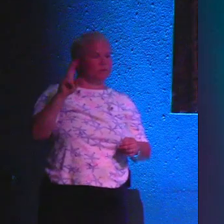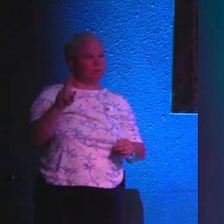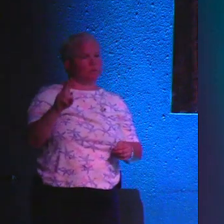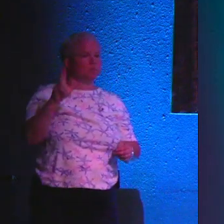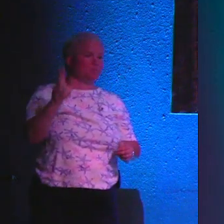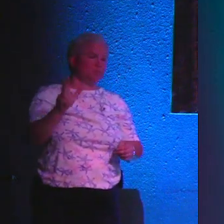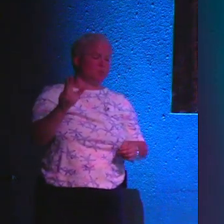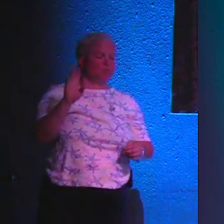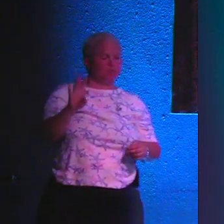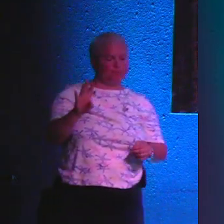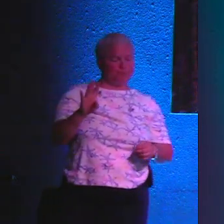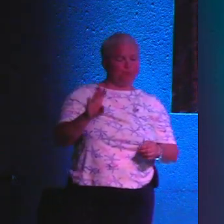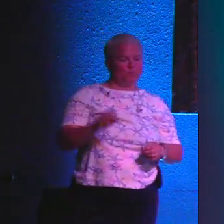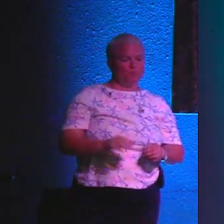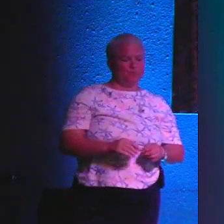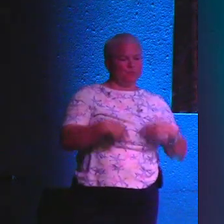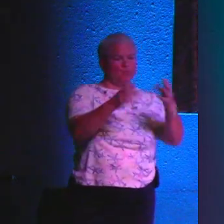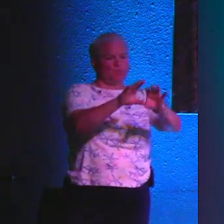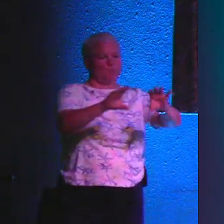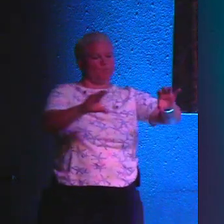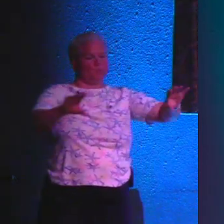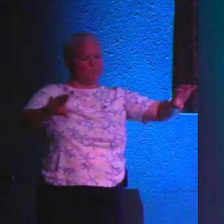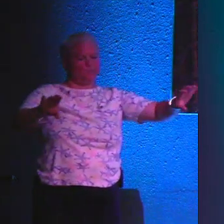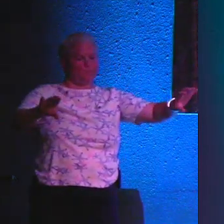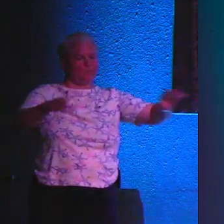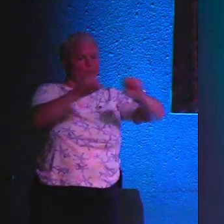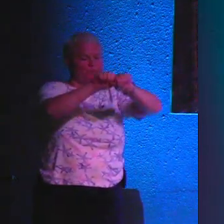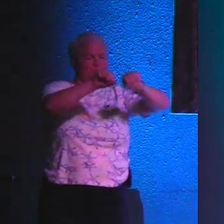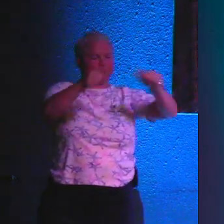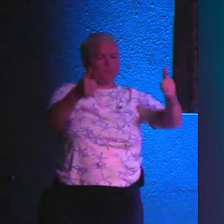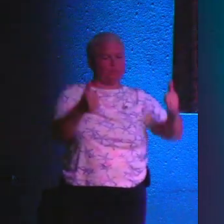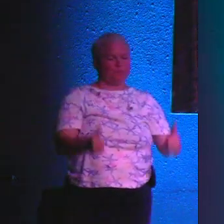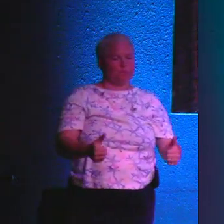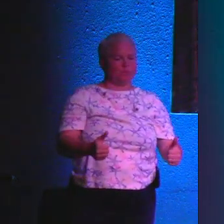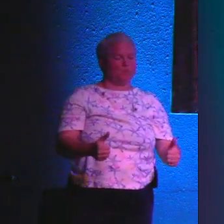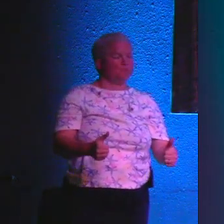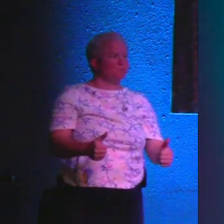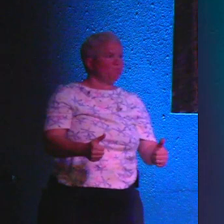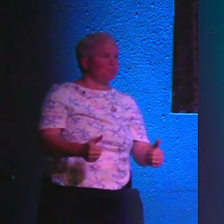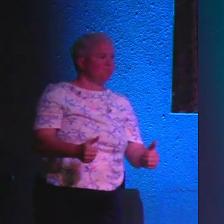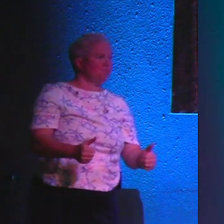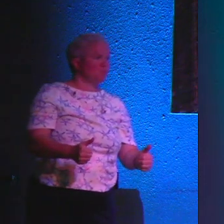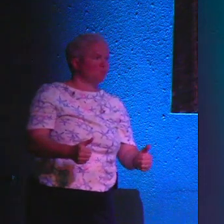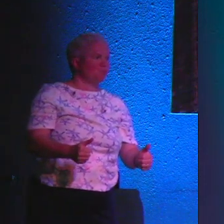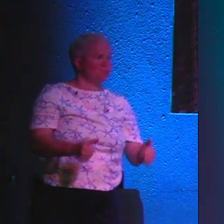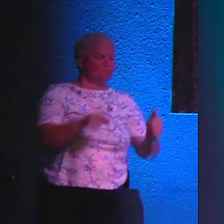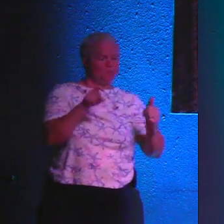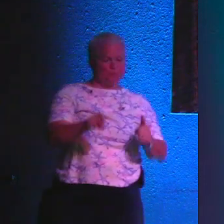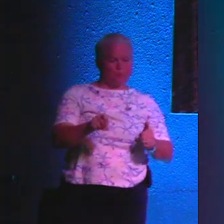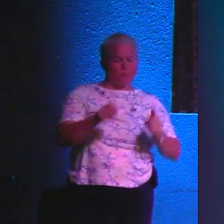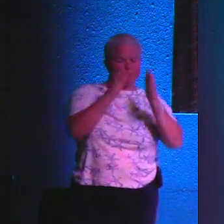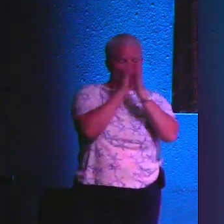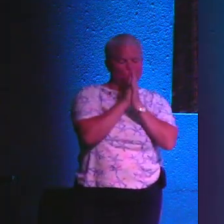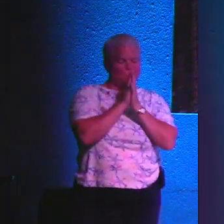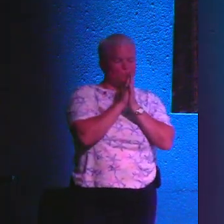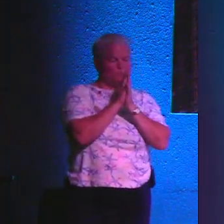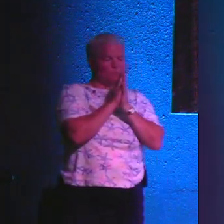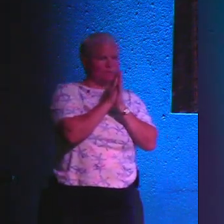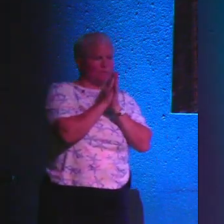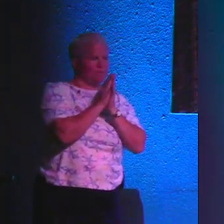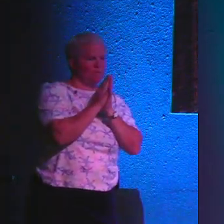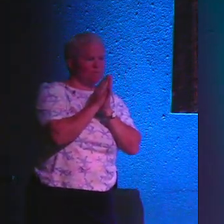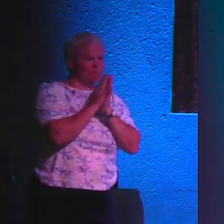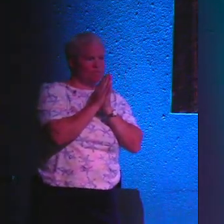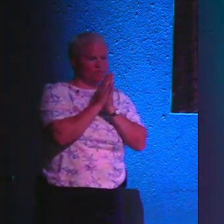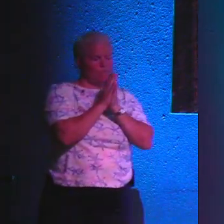It means more room at the altar. Let's just come to the altar and get with God. If you need prayer, we've got people to pray for